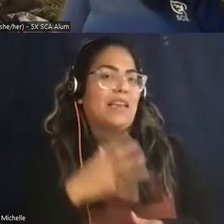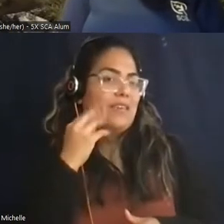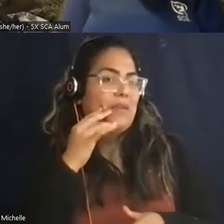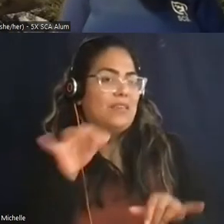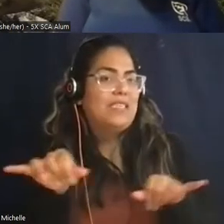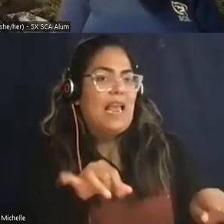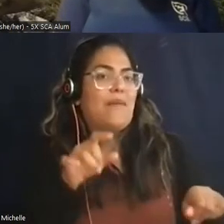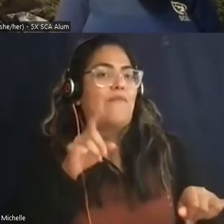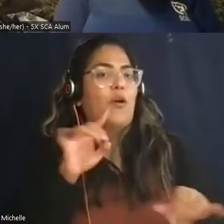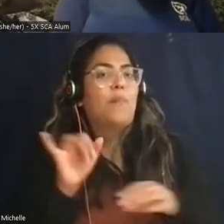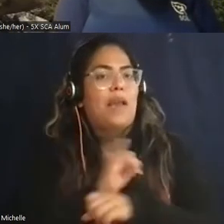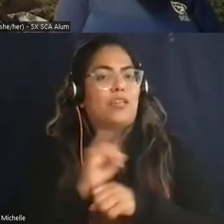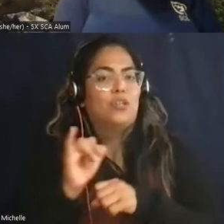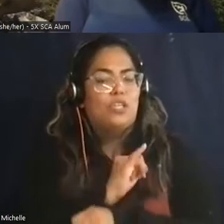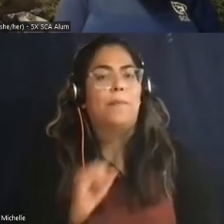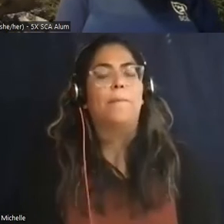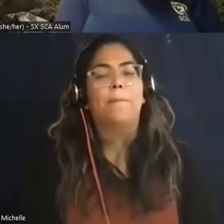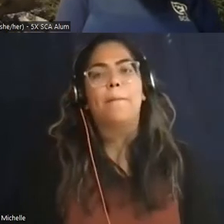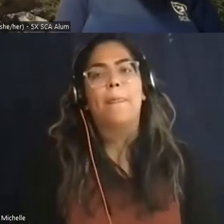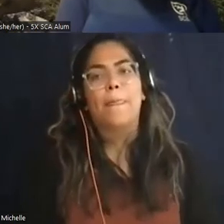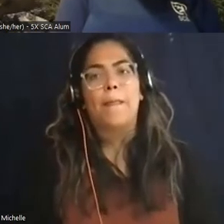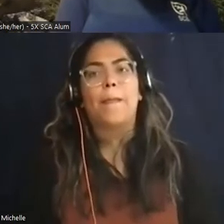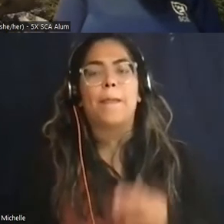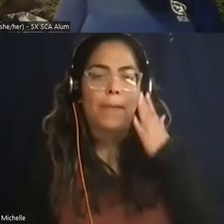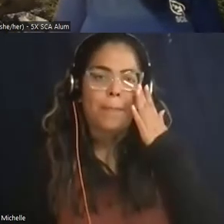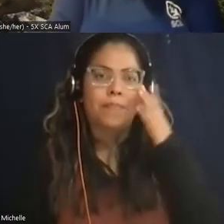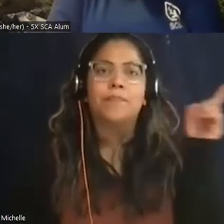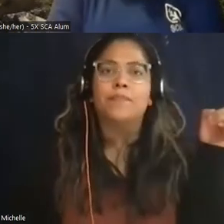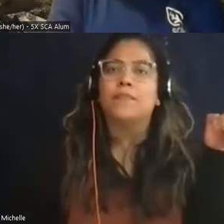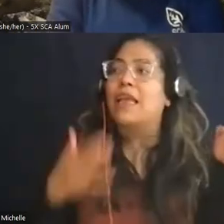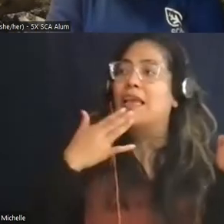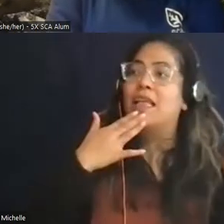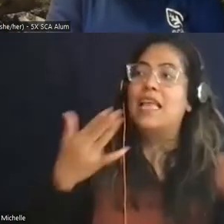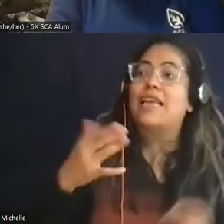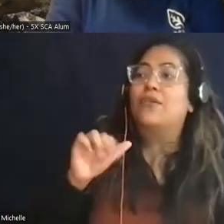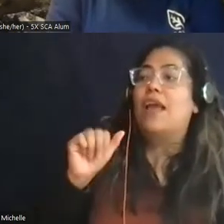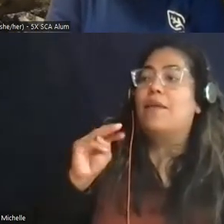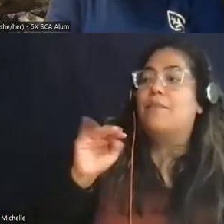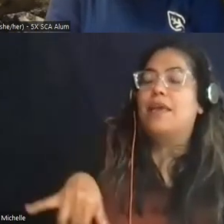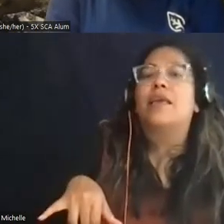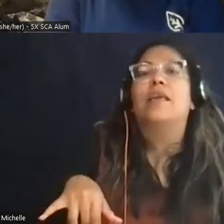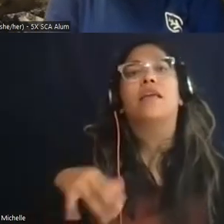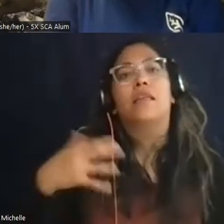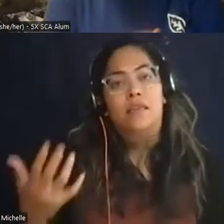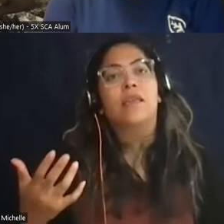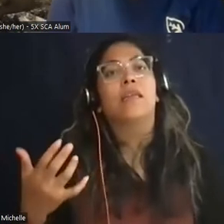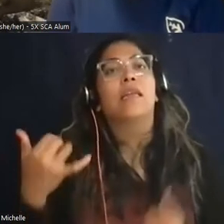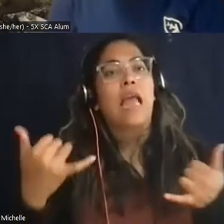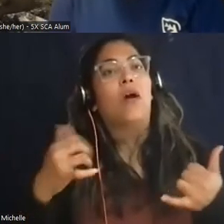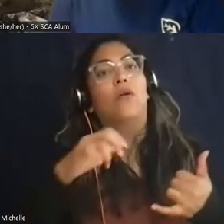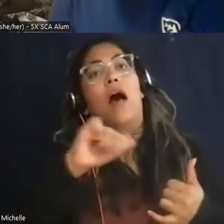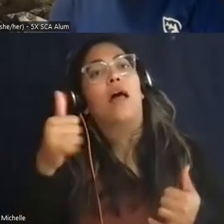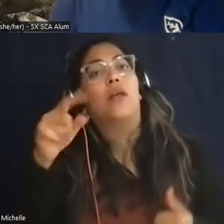thank you amy um with that i want to ask another